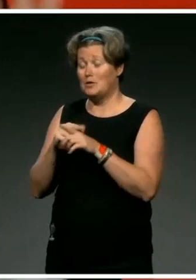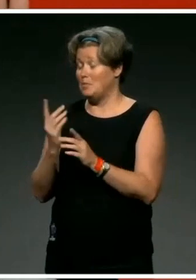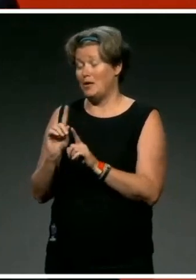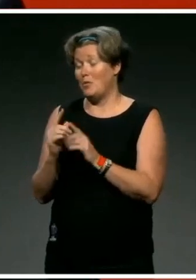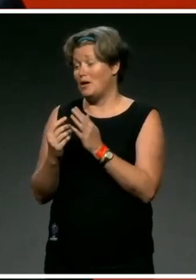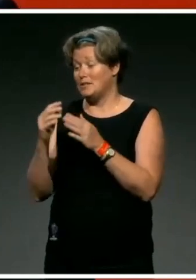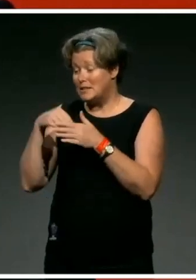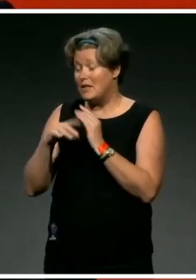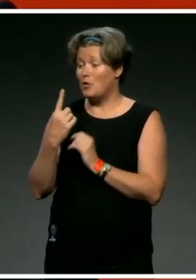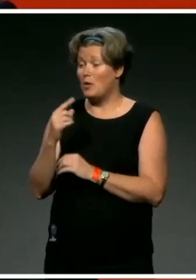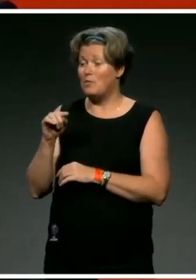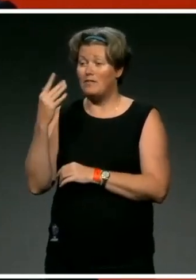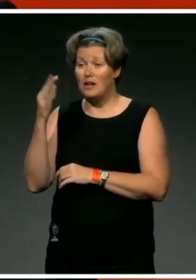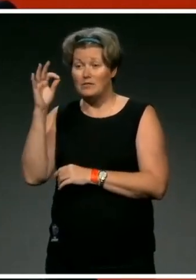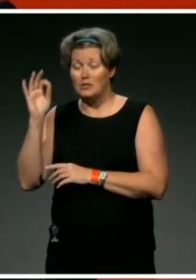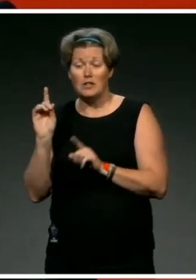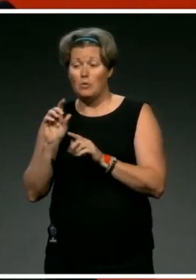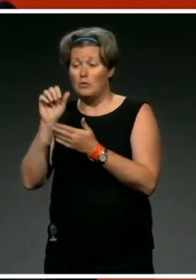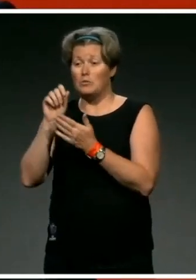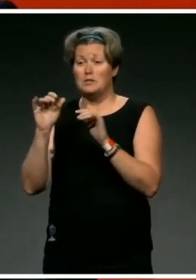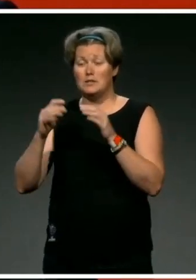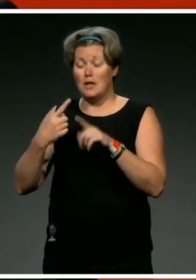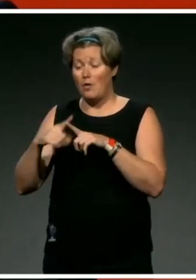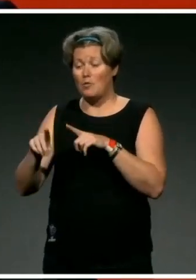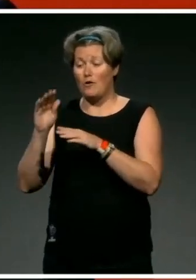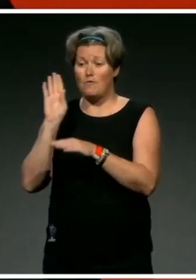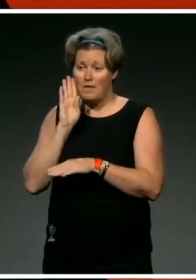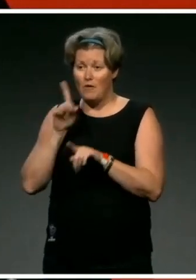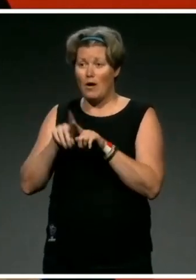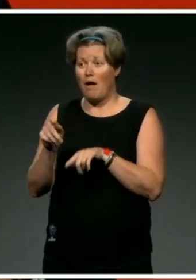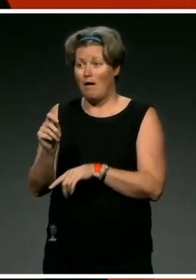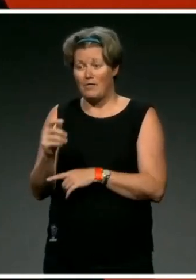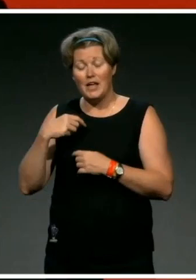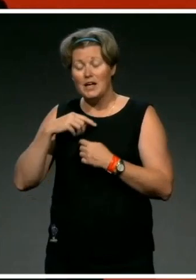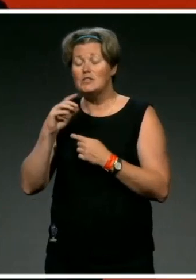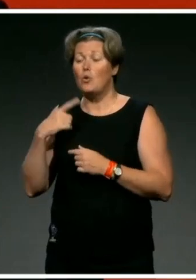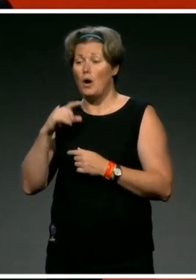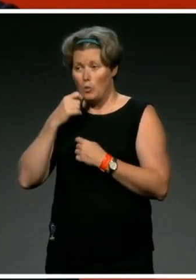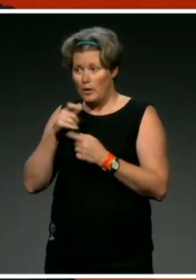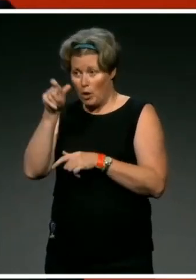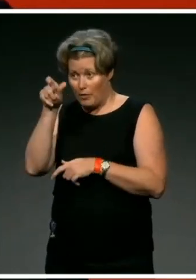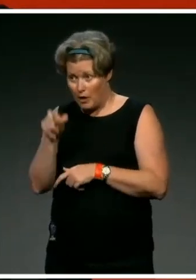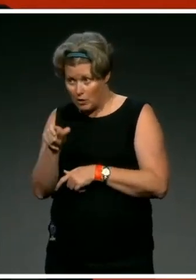.5 degree and what was approved before and after, and that's why we'll be doing it at a client level.